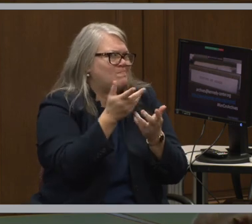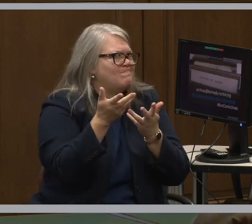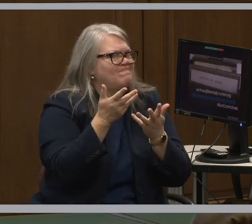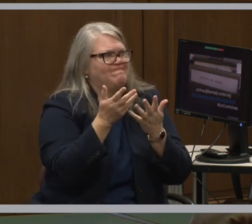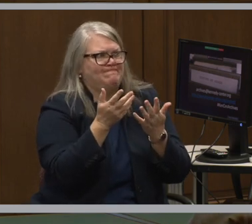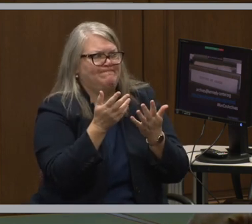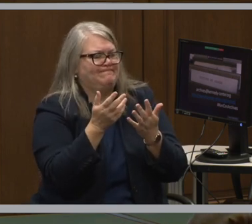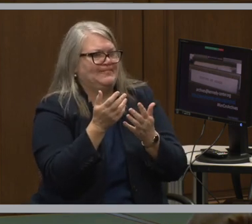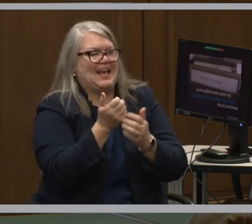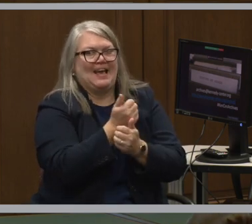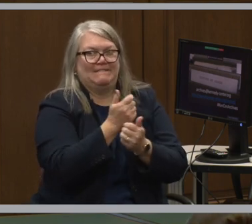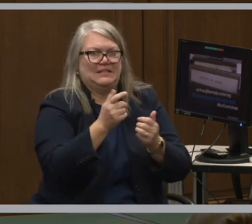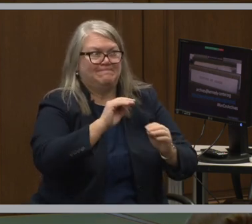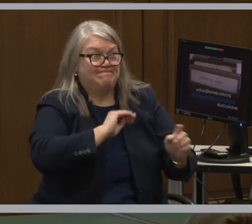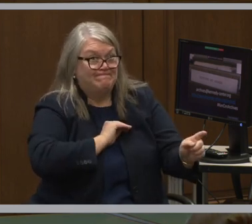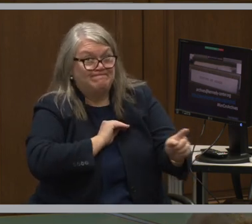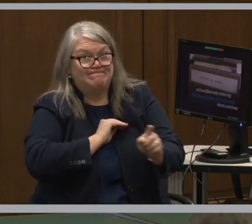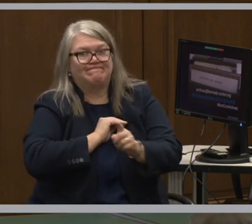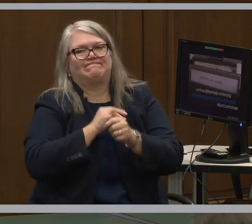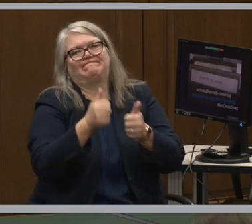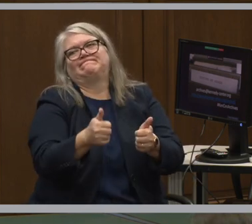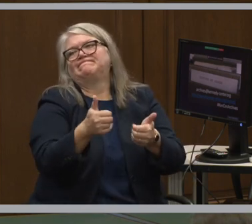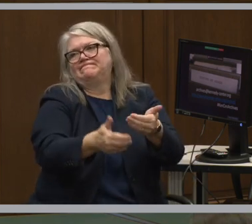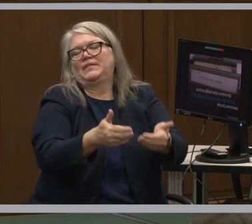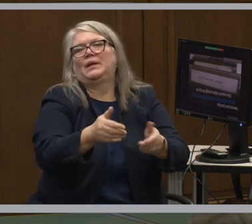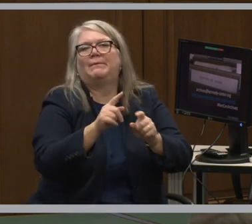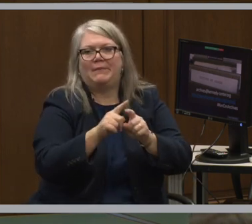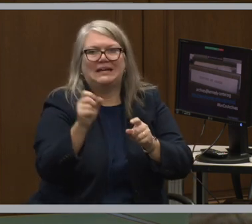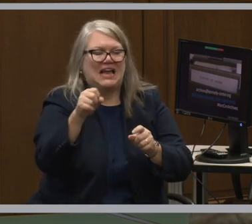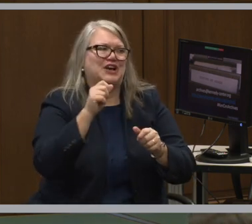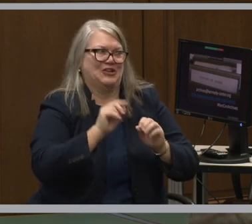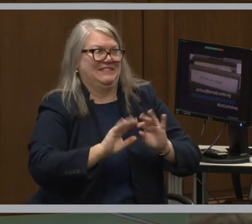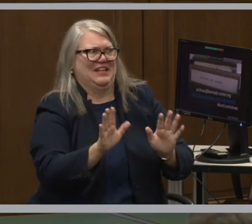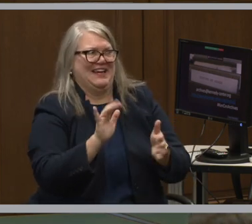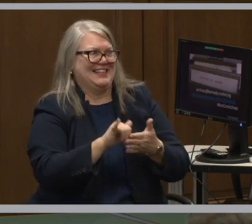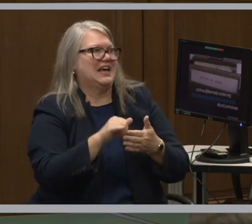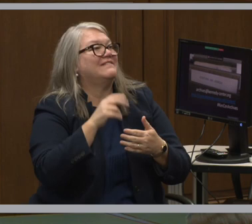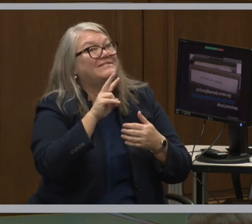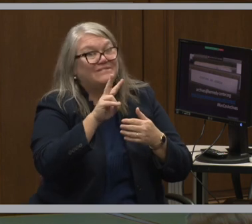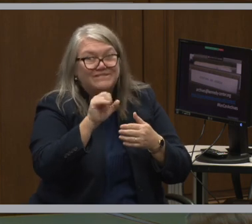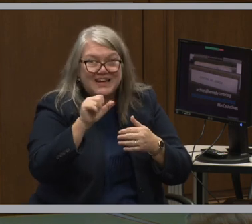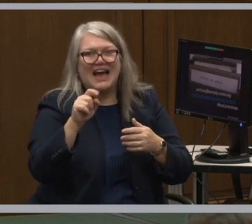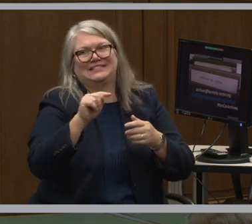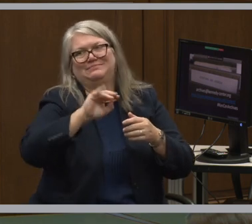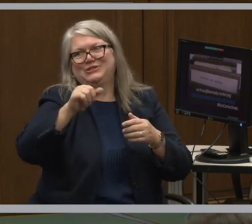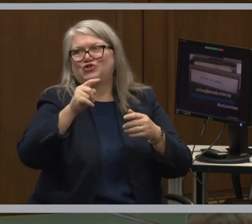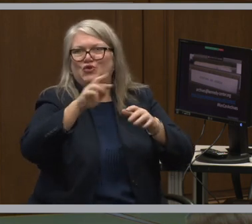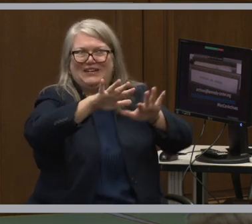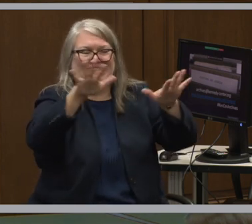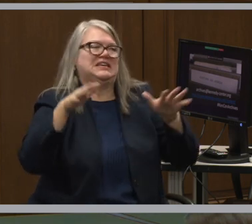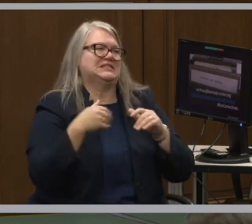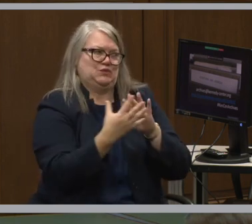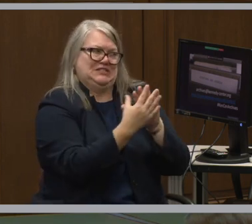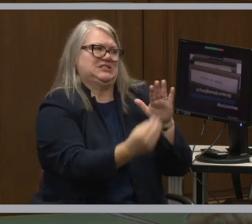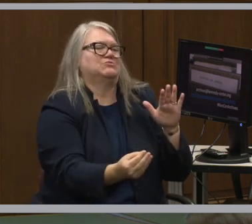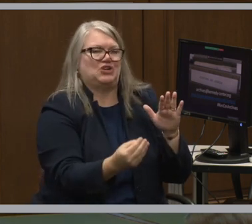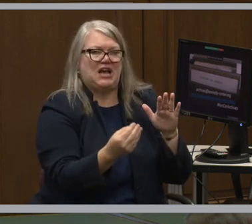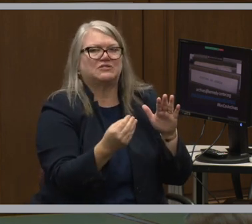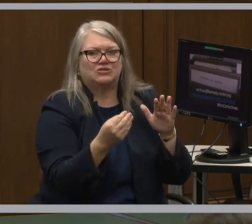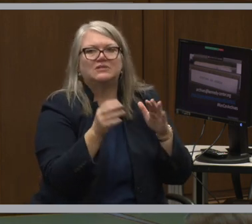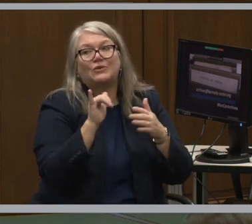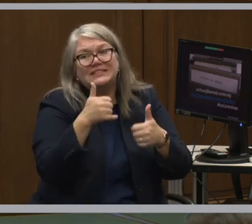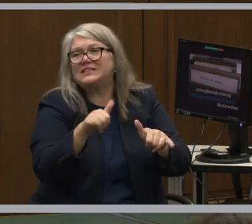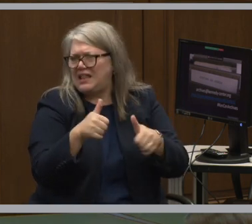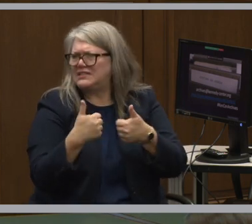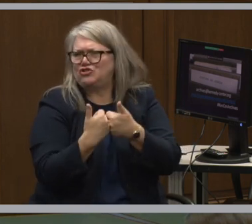we had something that everyone would be happy with. But, yeah, I probably should have clarified. The vast majority are reproductions, which still brings its